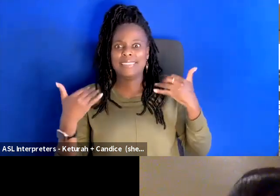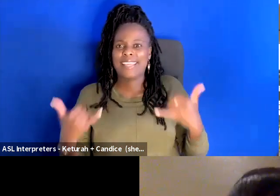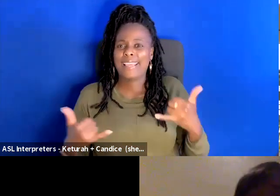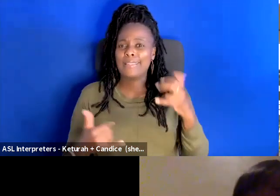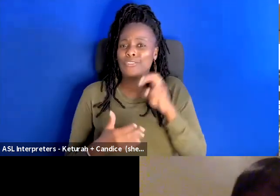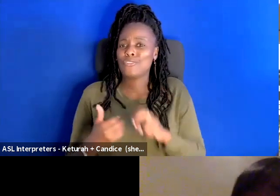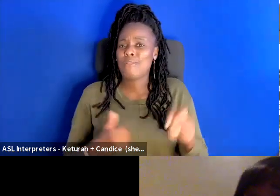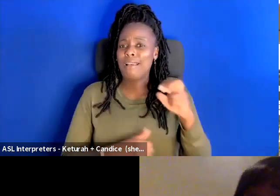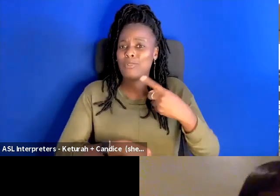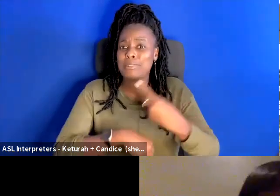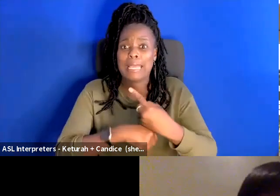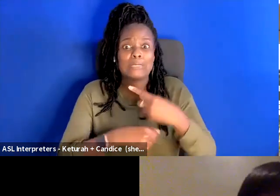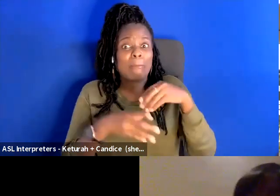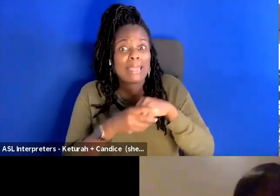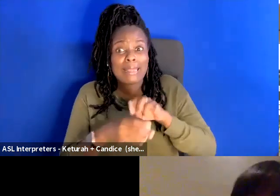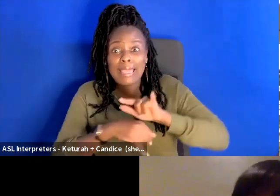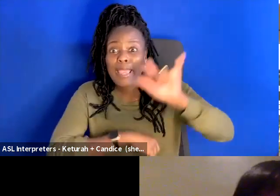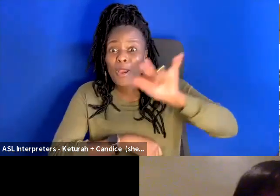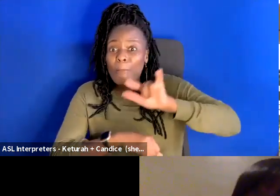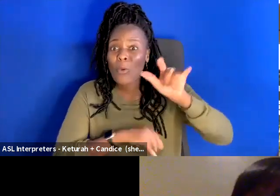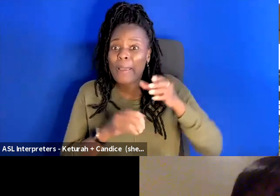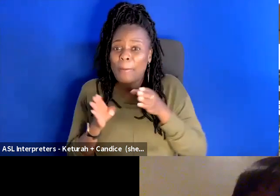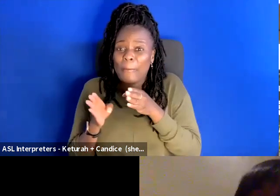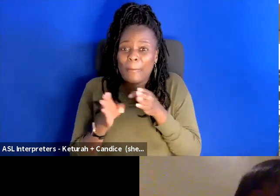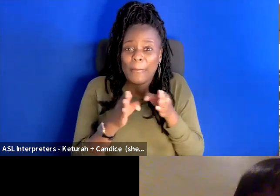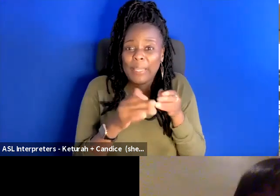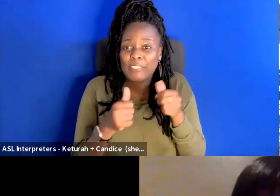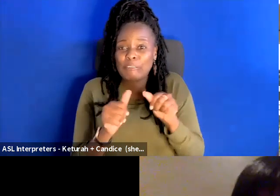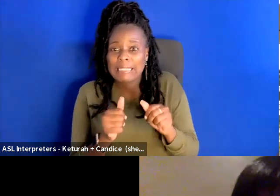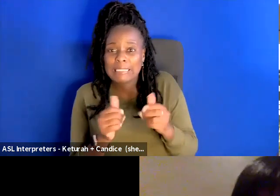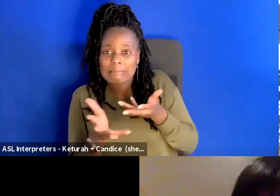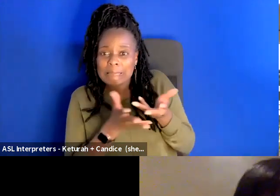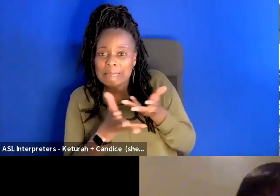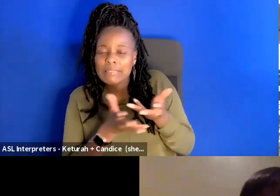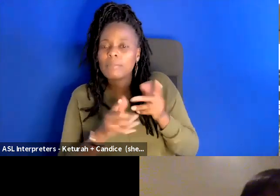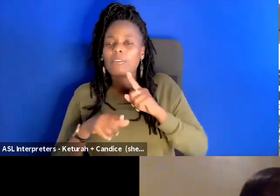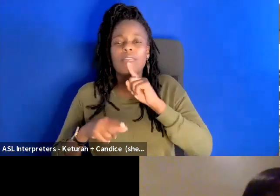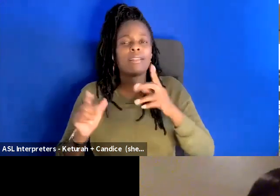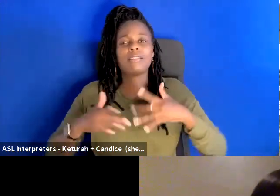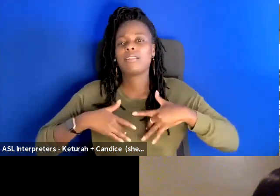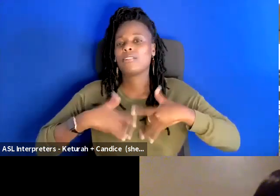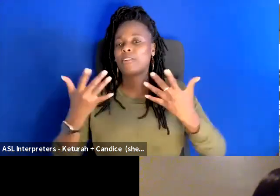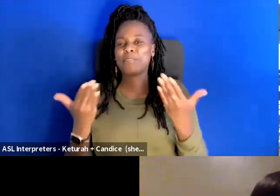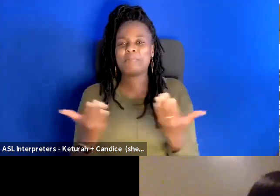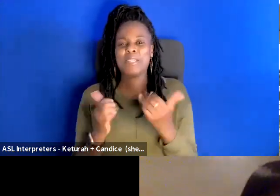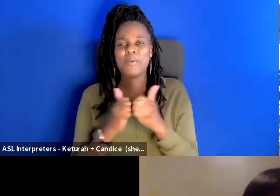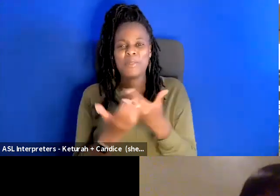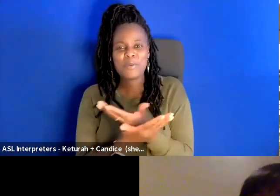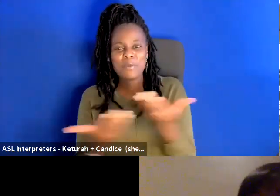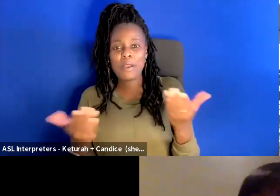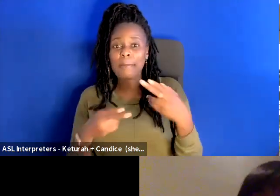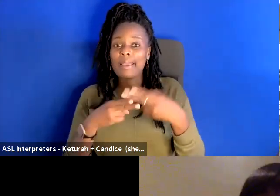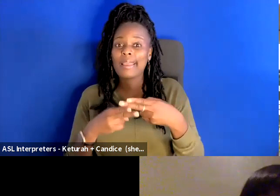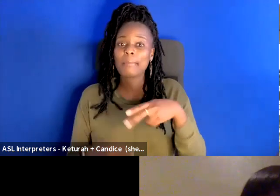I am in an airport hallway making it work. But I'm so thrilled to be here with you all today. My name is Tavia Ravey